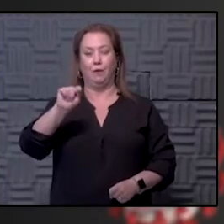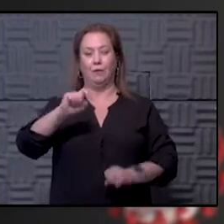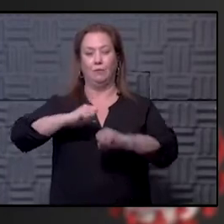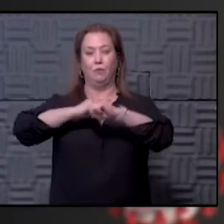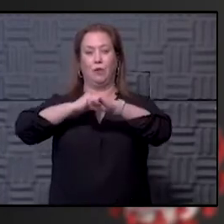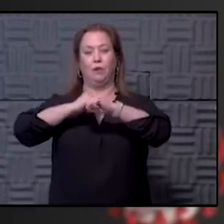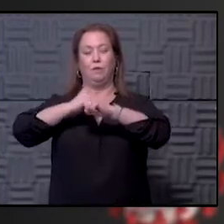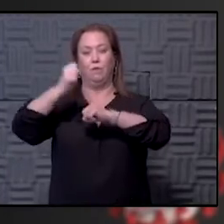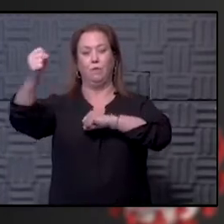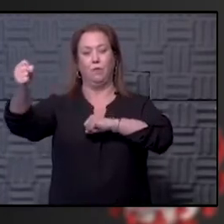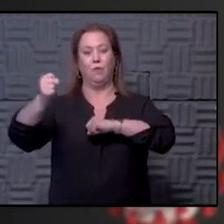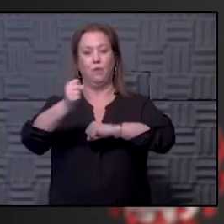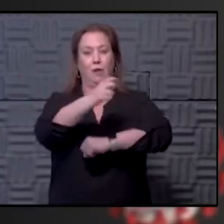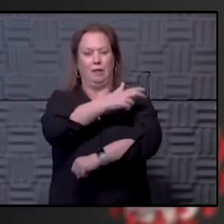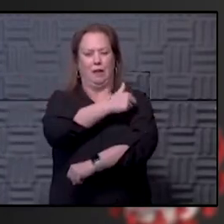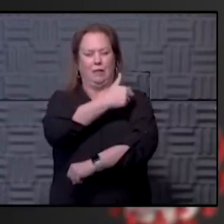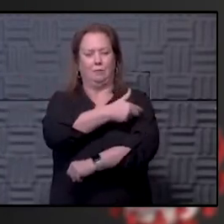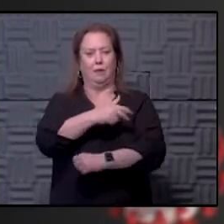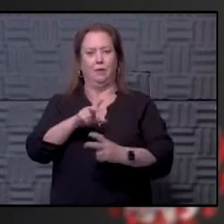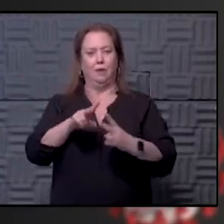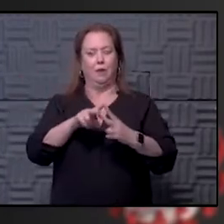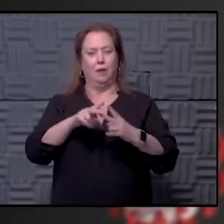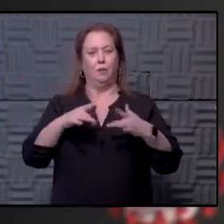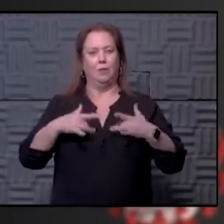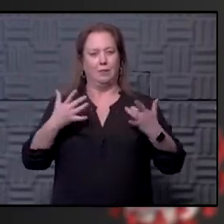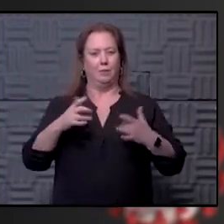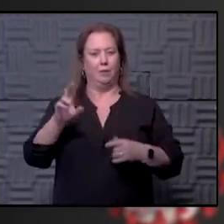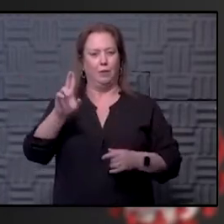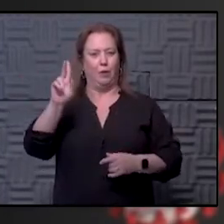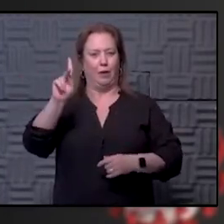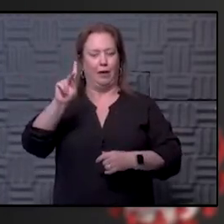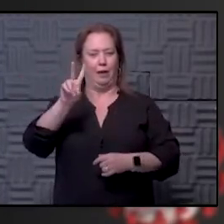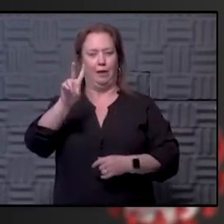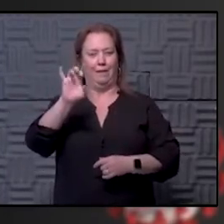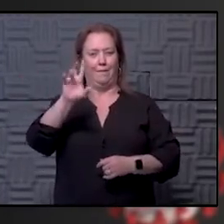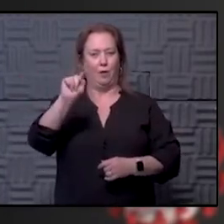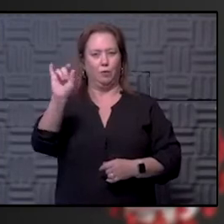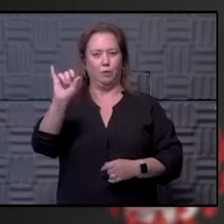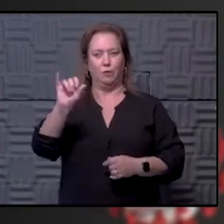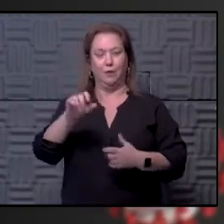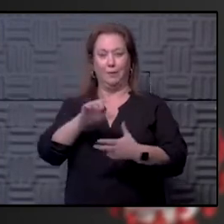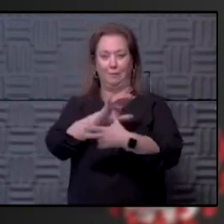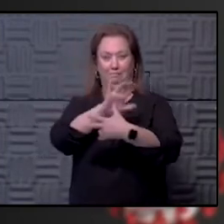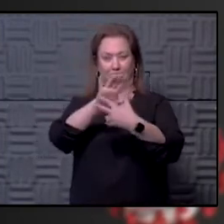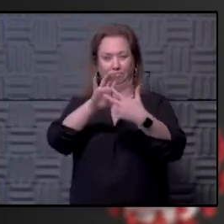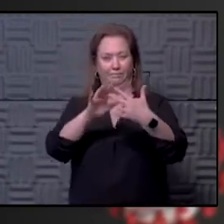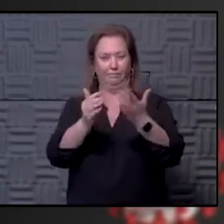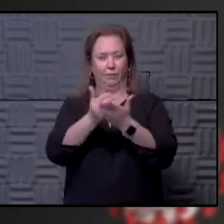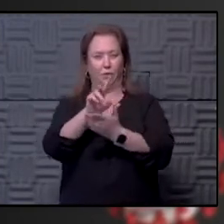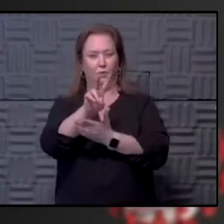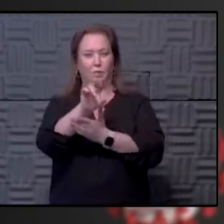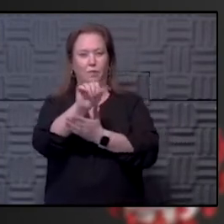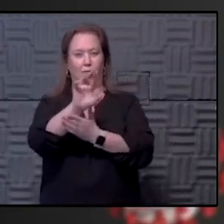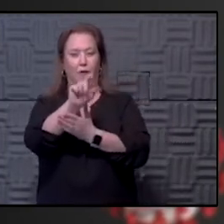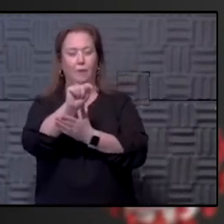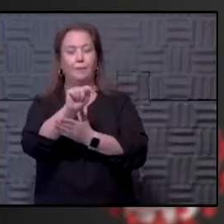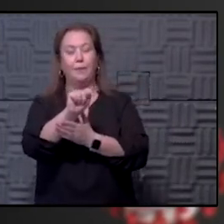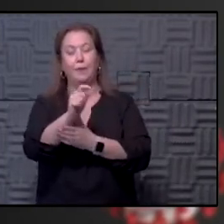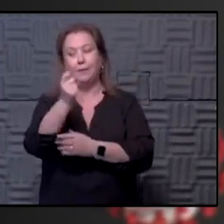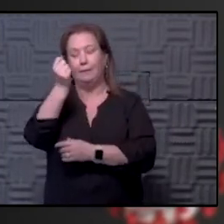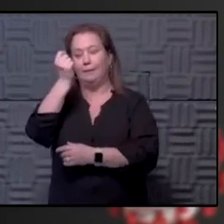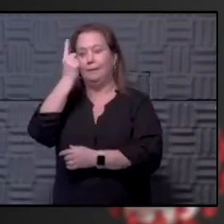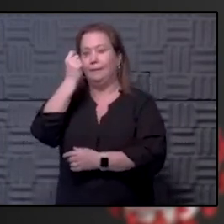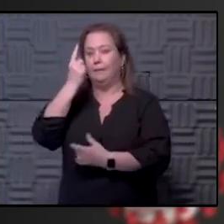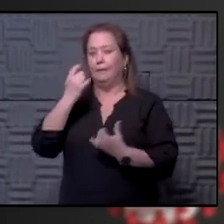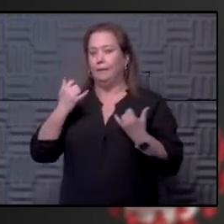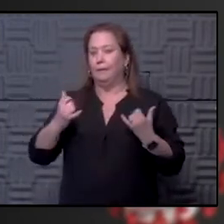And what's the big deal with those, including the UK? Yeah. So, Hawkeye, I think the answer to this question is not completely known. Yeah.